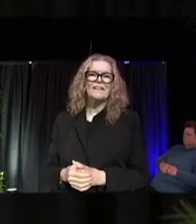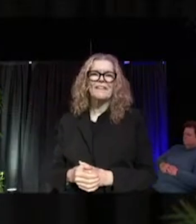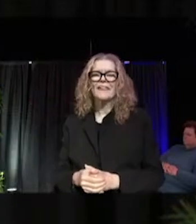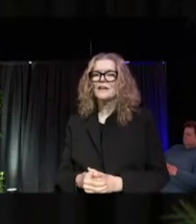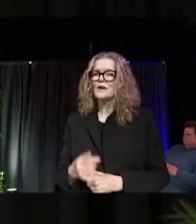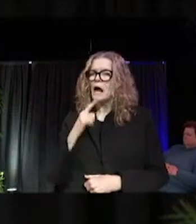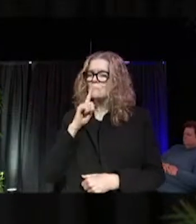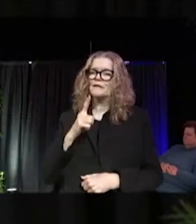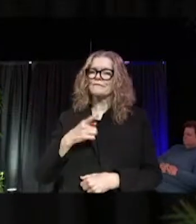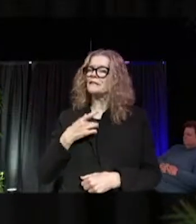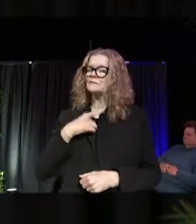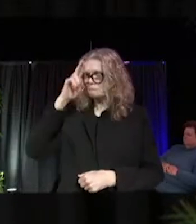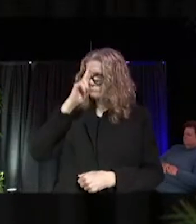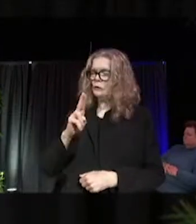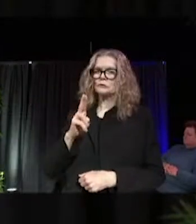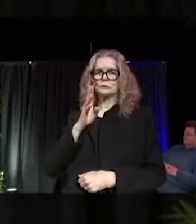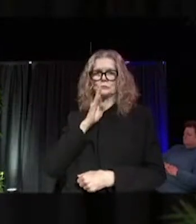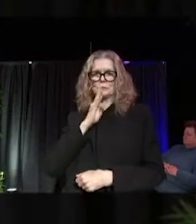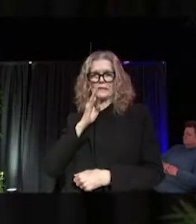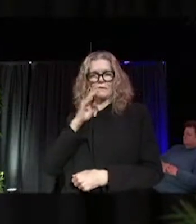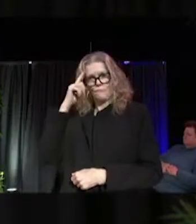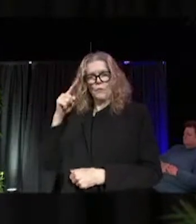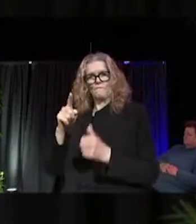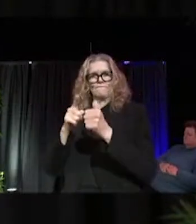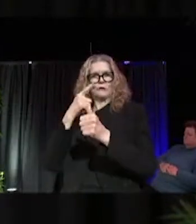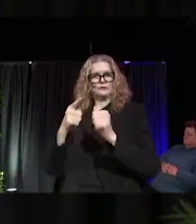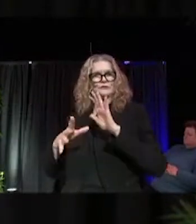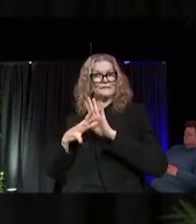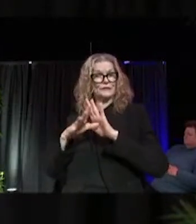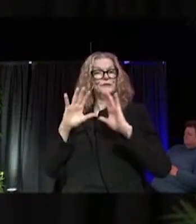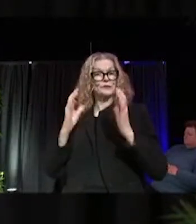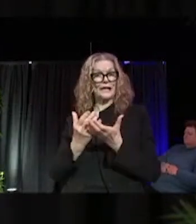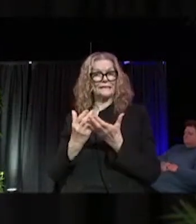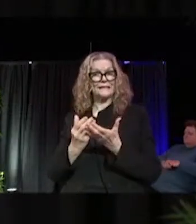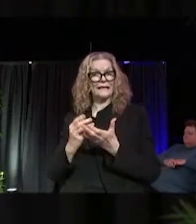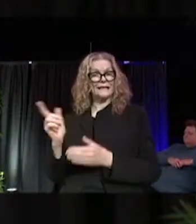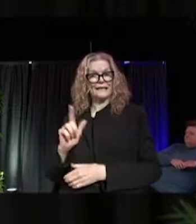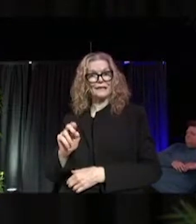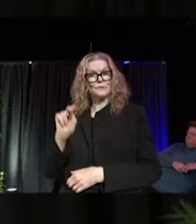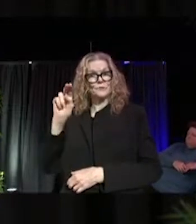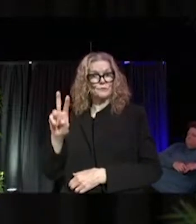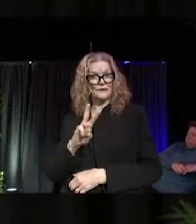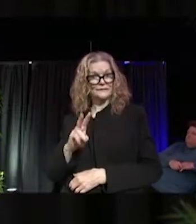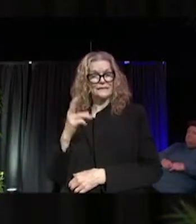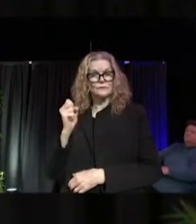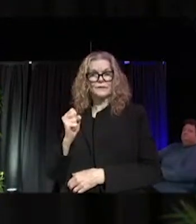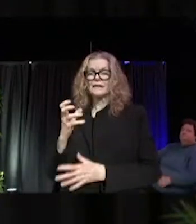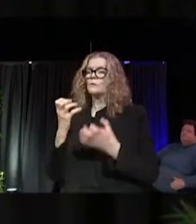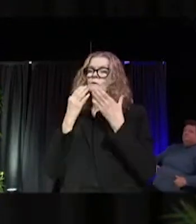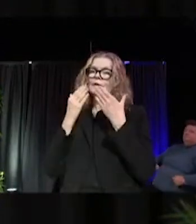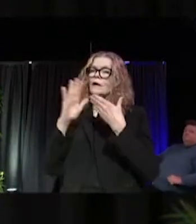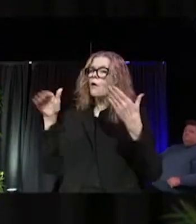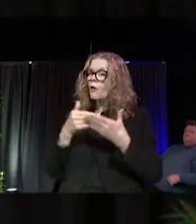I am so honored to speak on behalf of the first-ever senior class at Lincoln Northwest High School. I want to thank all of the family, friends,